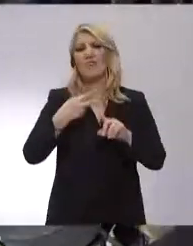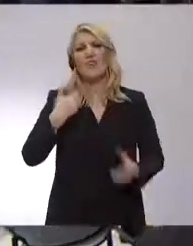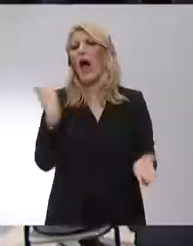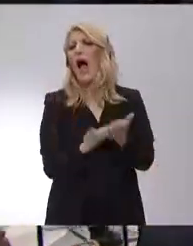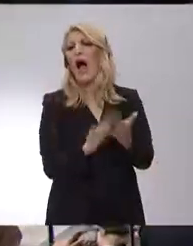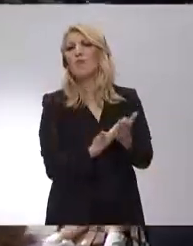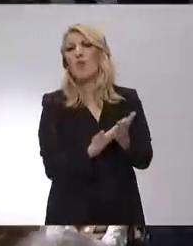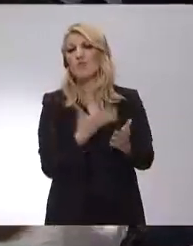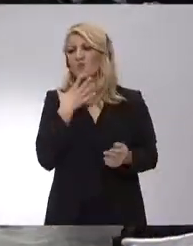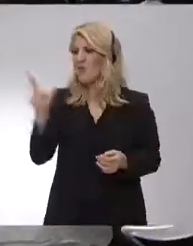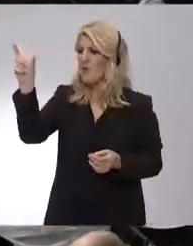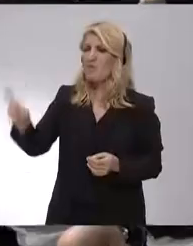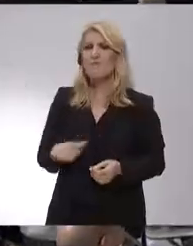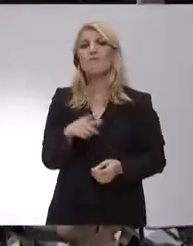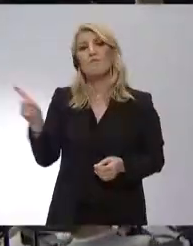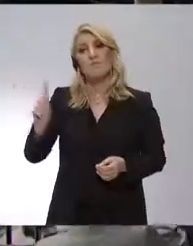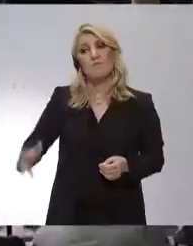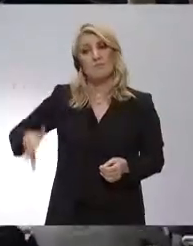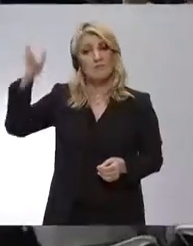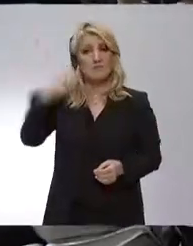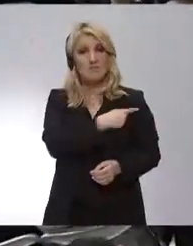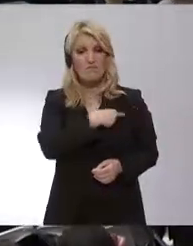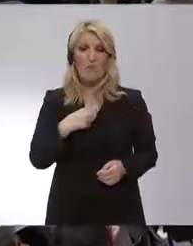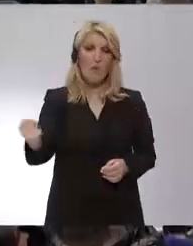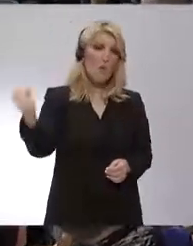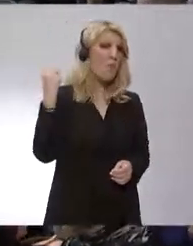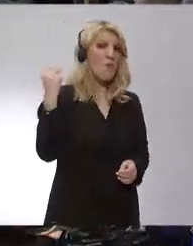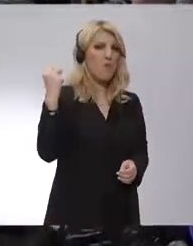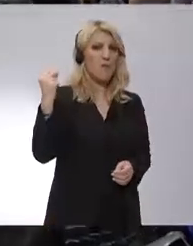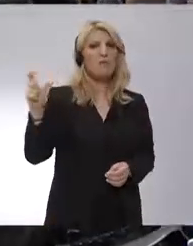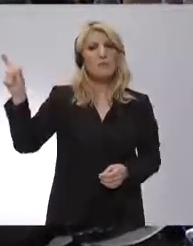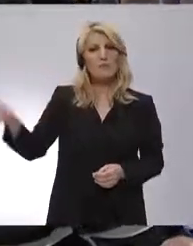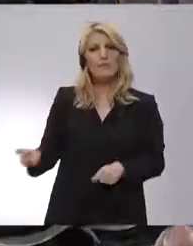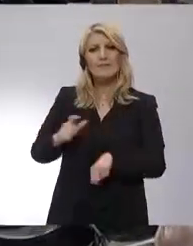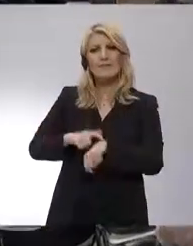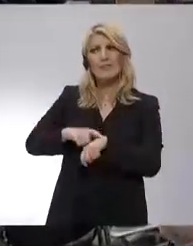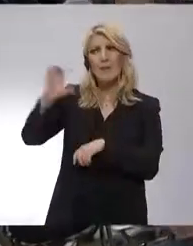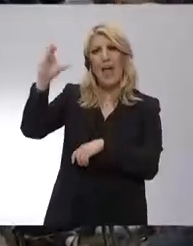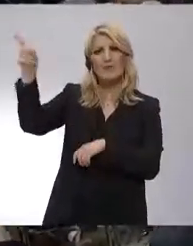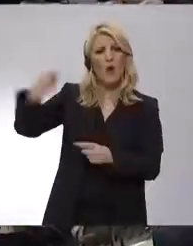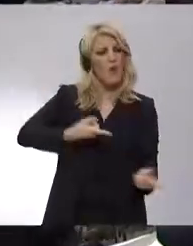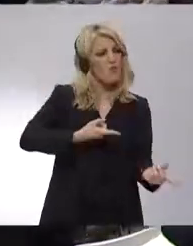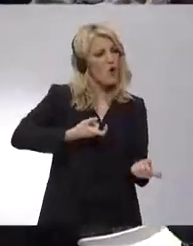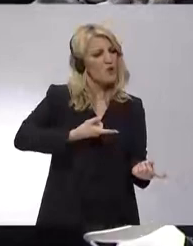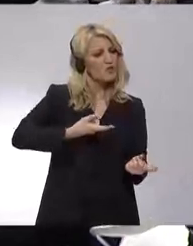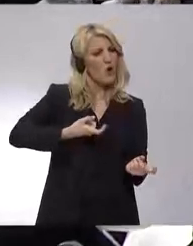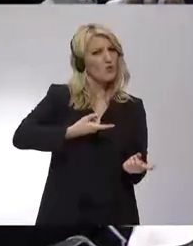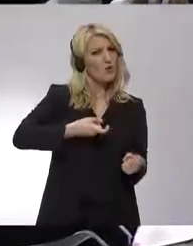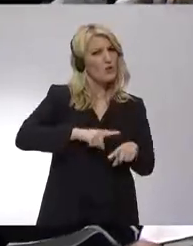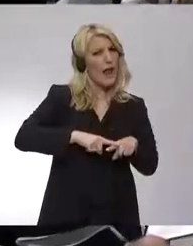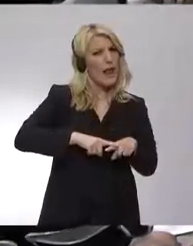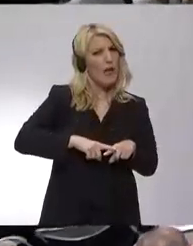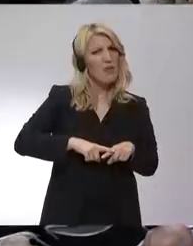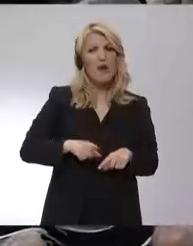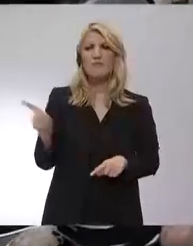to Erdogan to protect our European borders. You were a few weeks ago together with Ursula von der Leyen, our commission